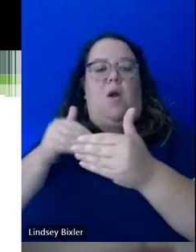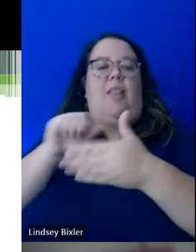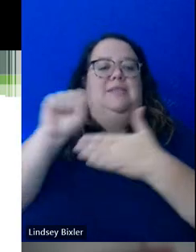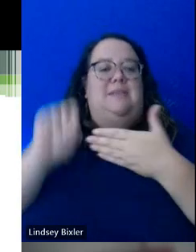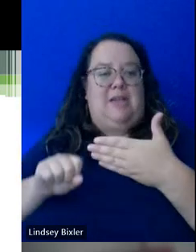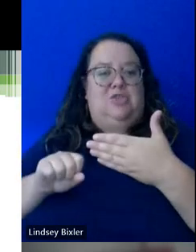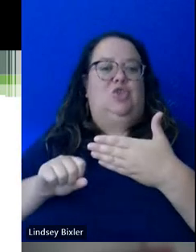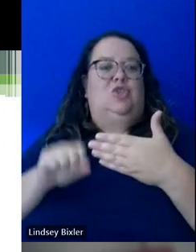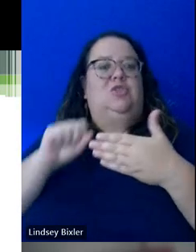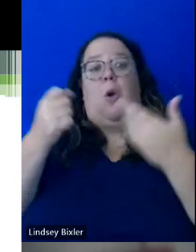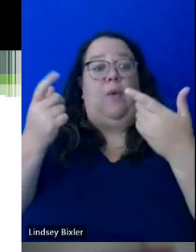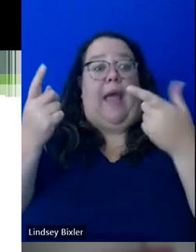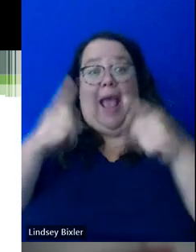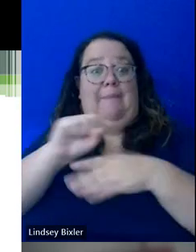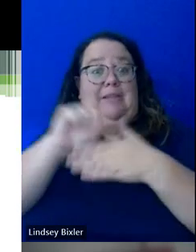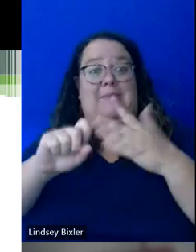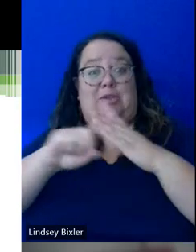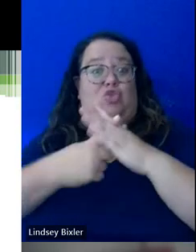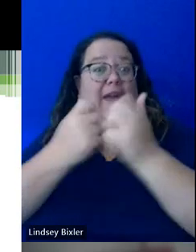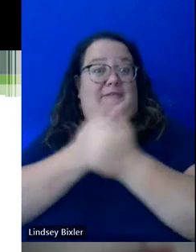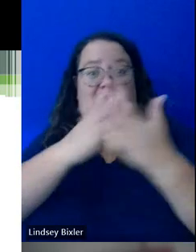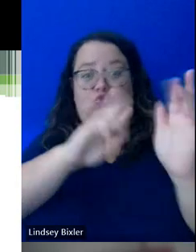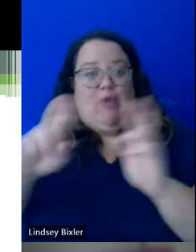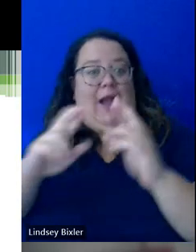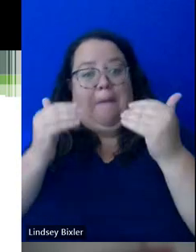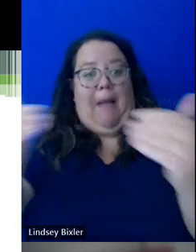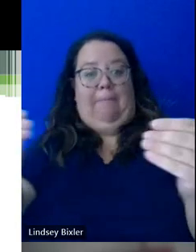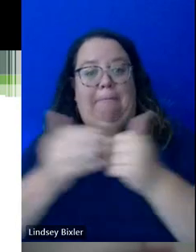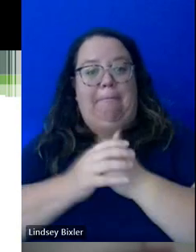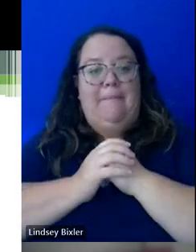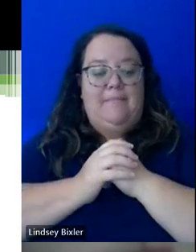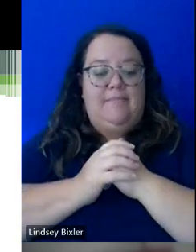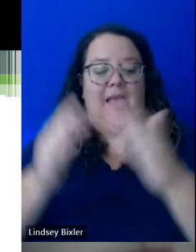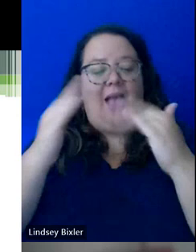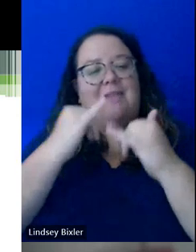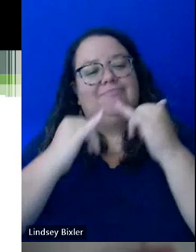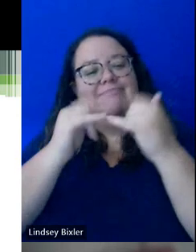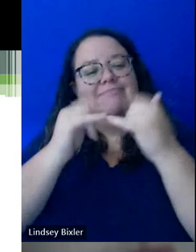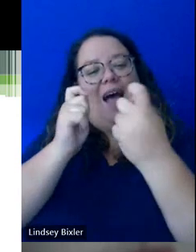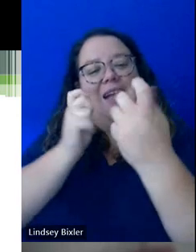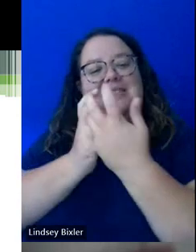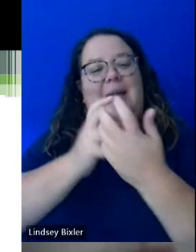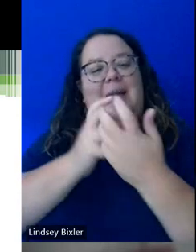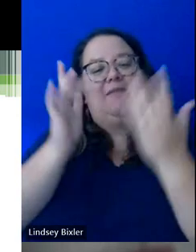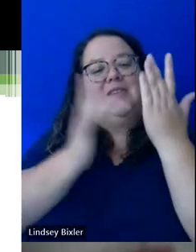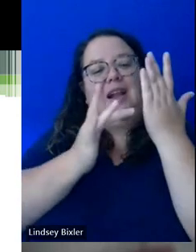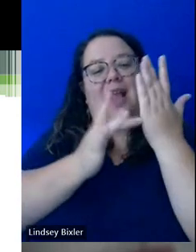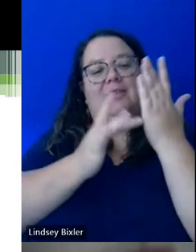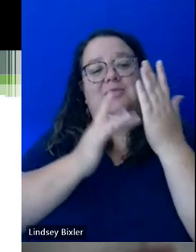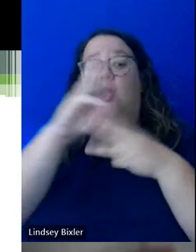semester starts, everything is in place. And then adaptive technology. The world is changing.